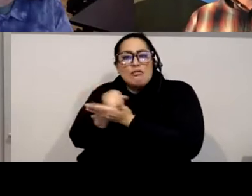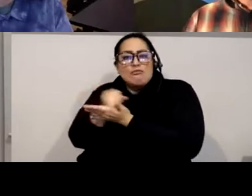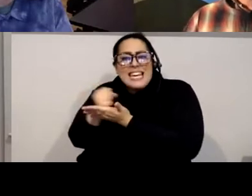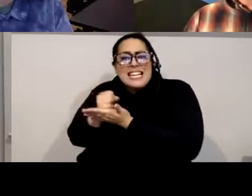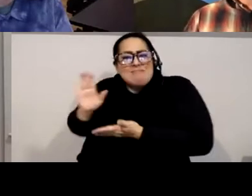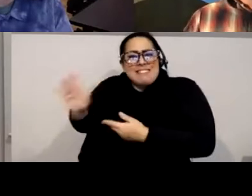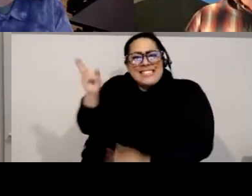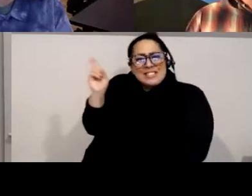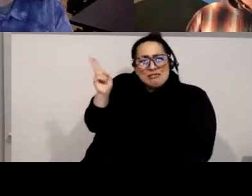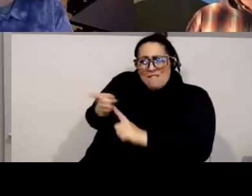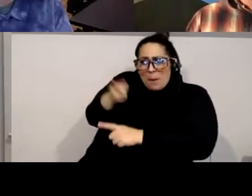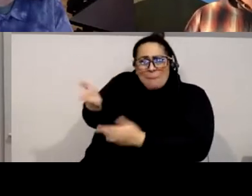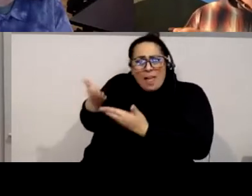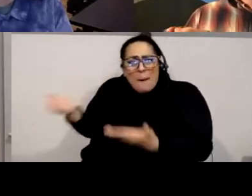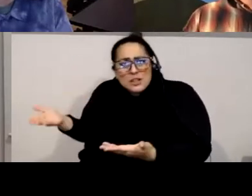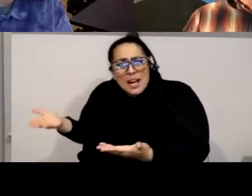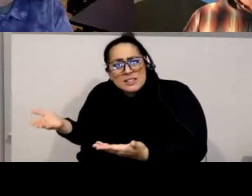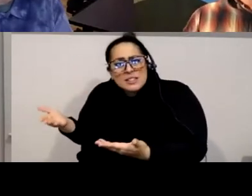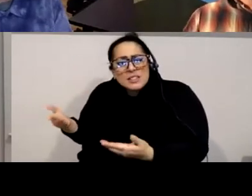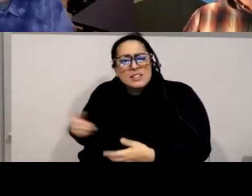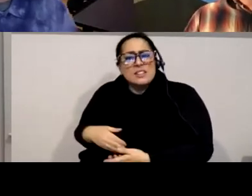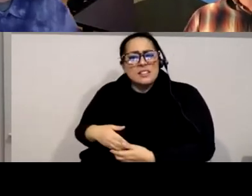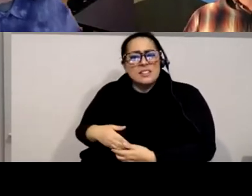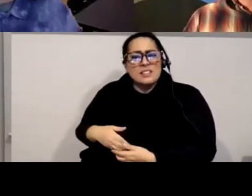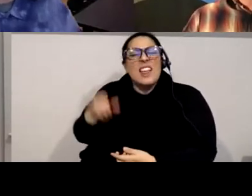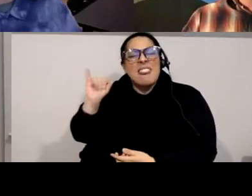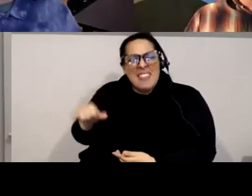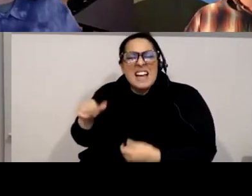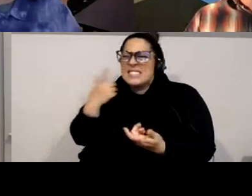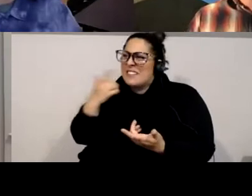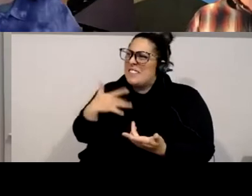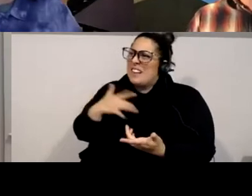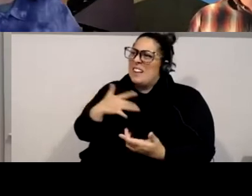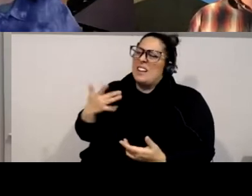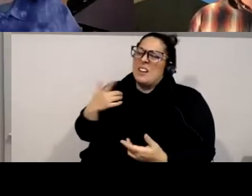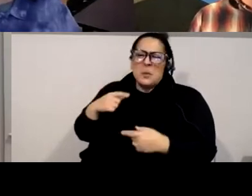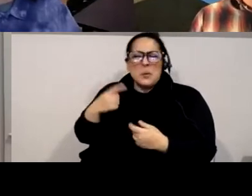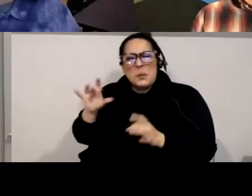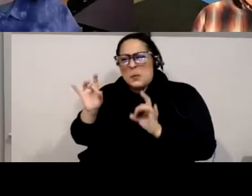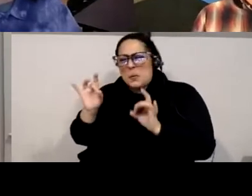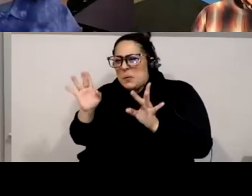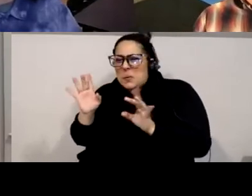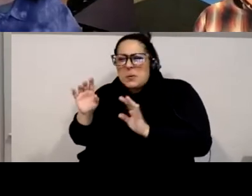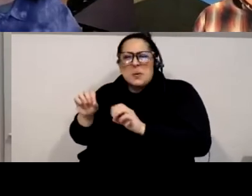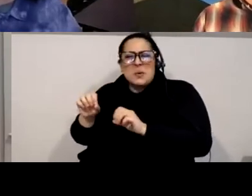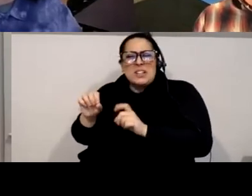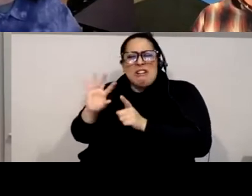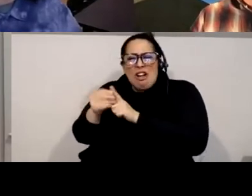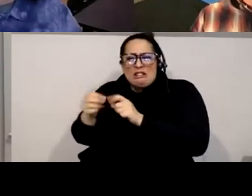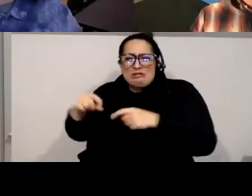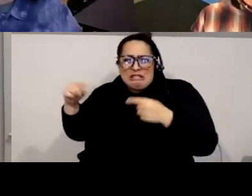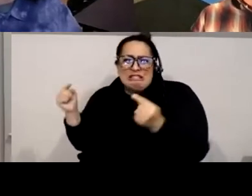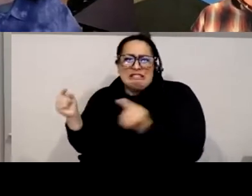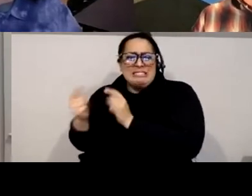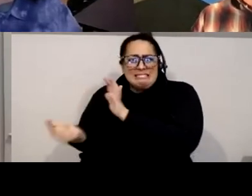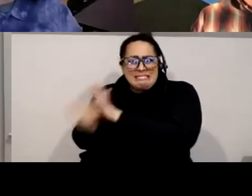um that's what the violation is there that's the cultural injustice that i think